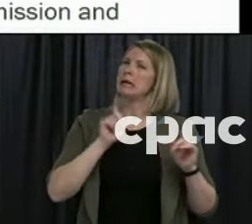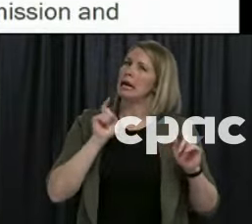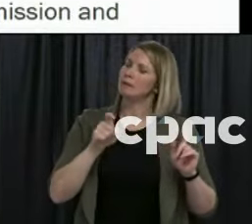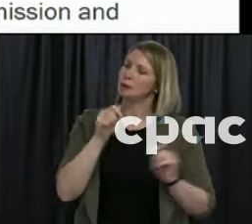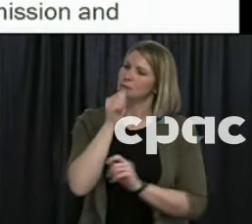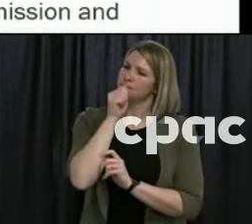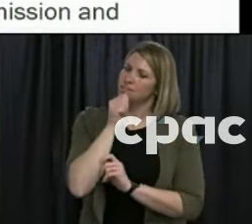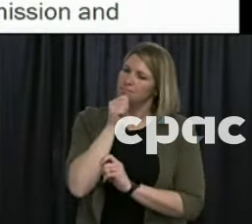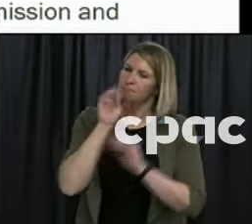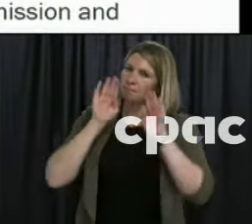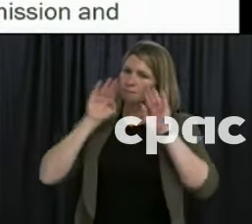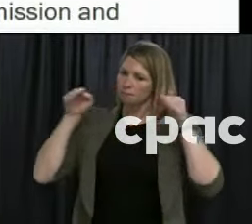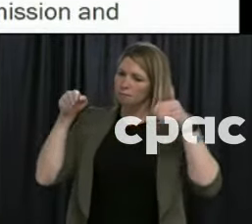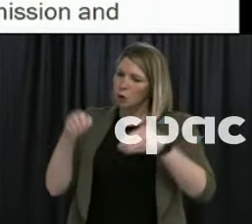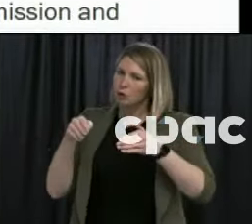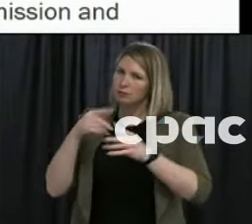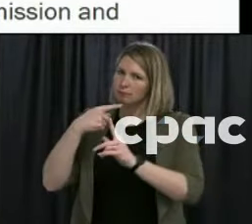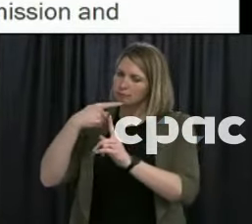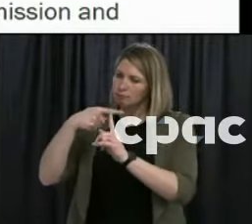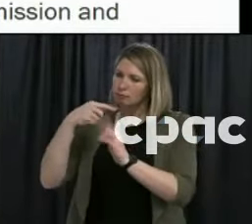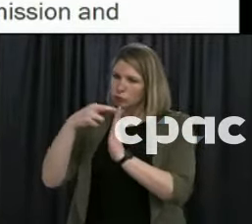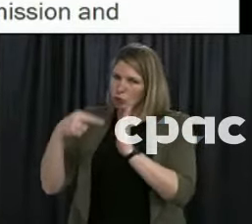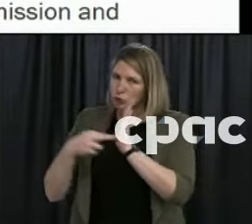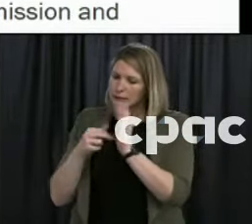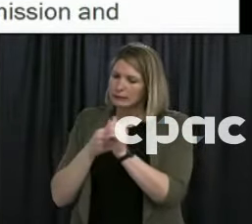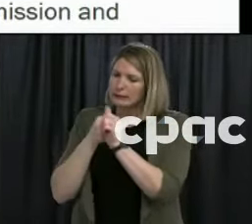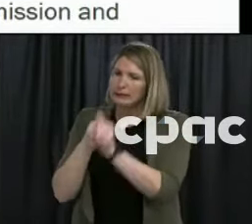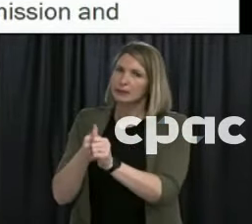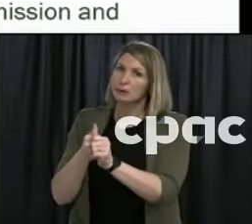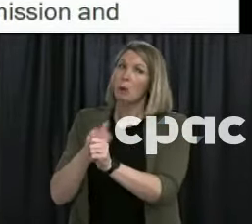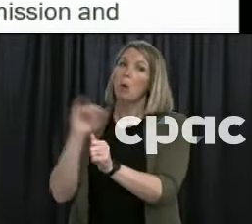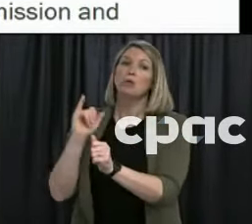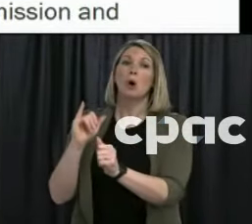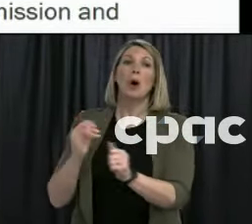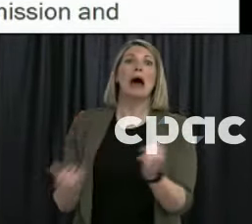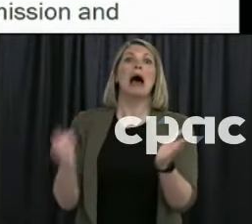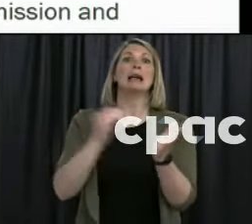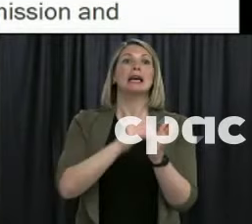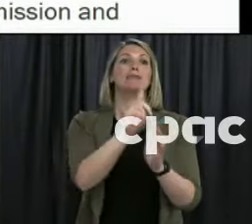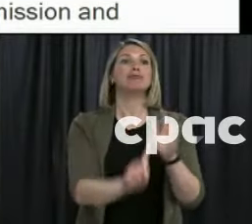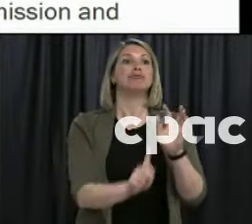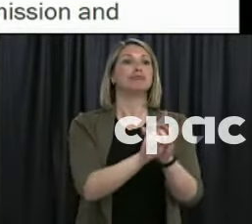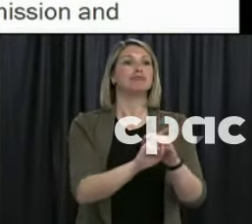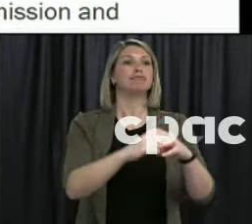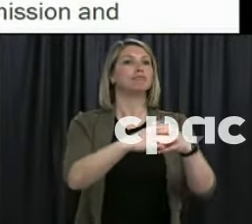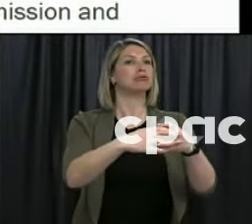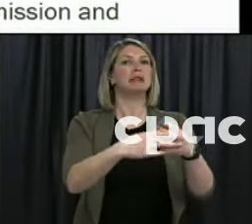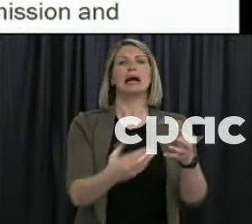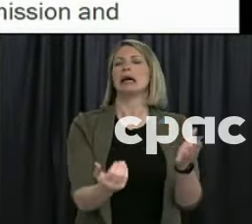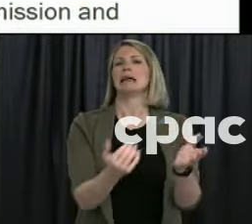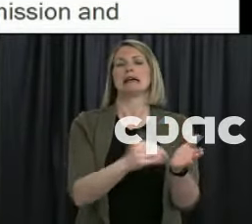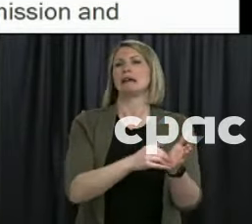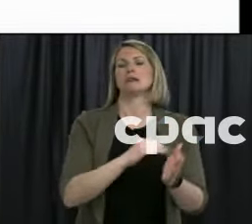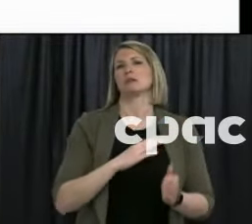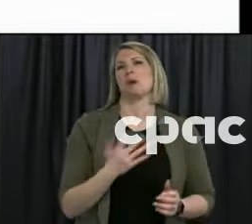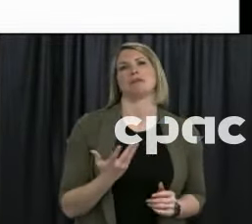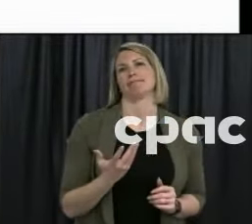and to also minimize the probability of future outbreaks. So those are the things we're going to highlight briefly.